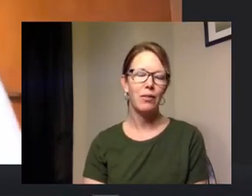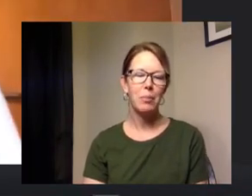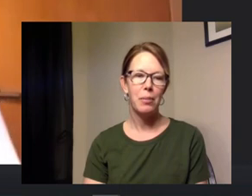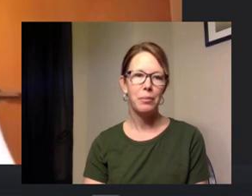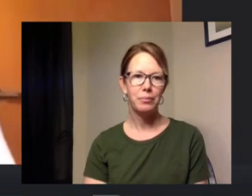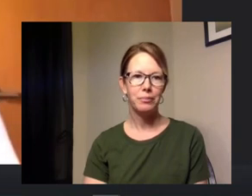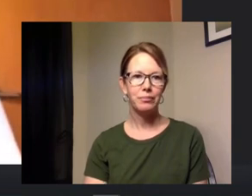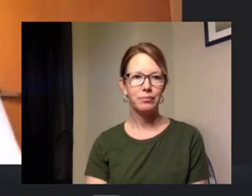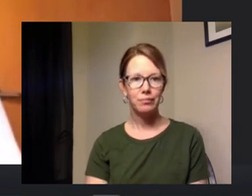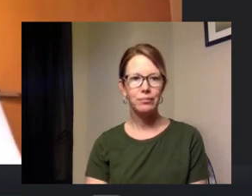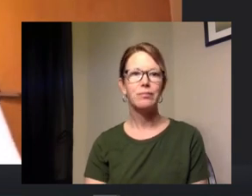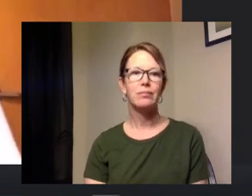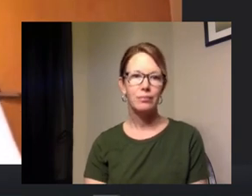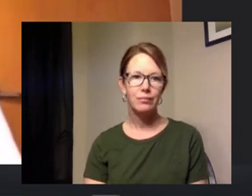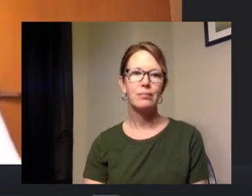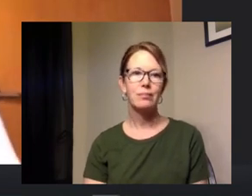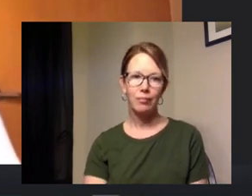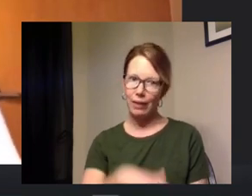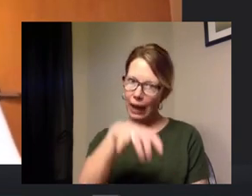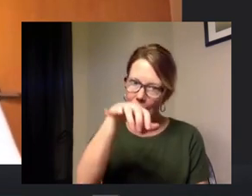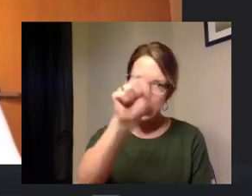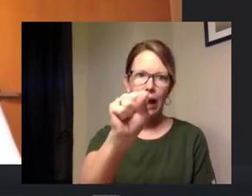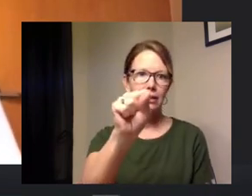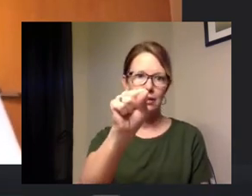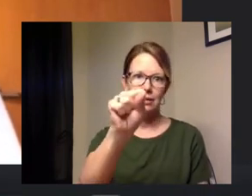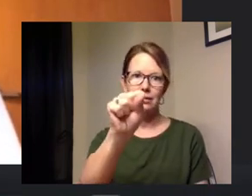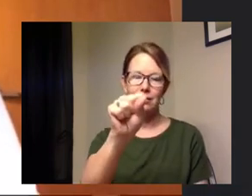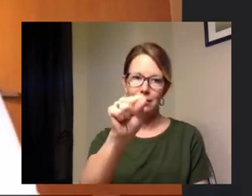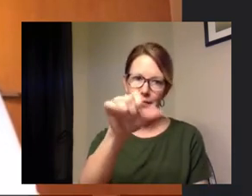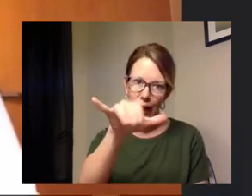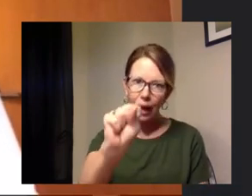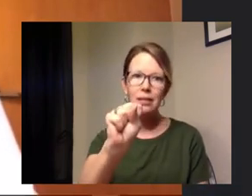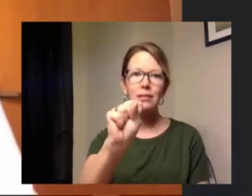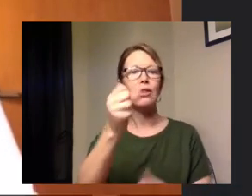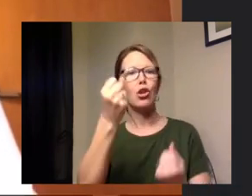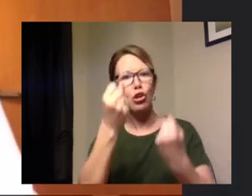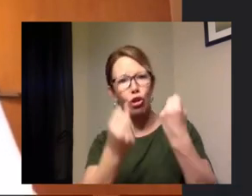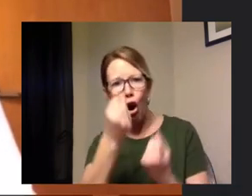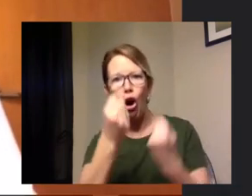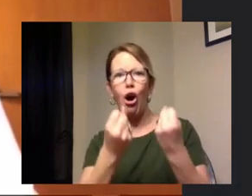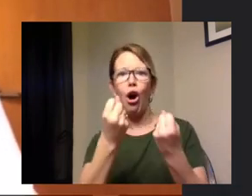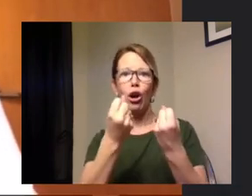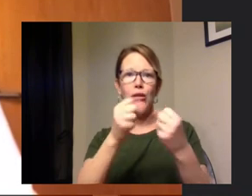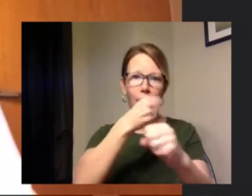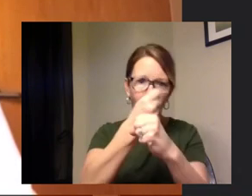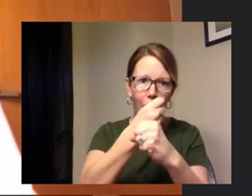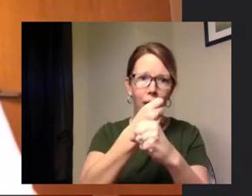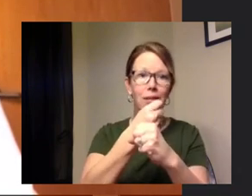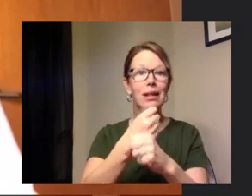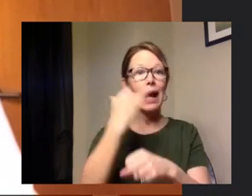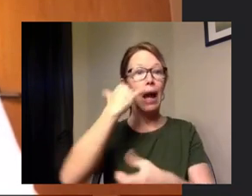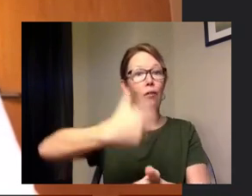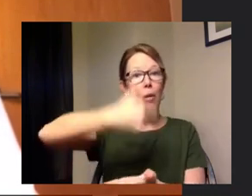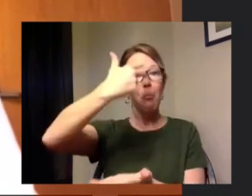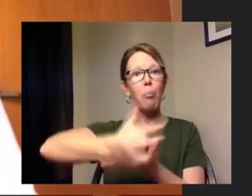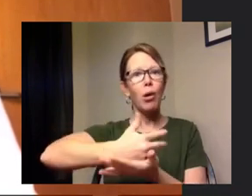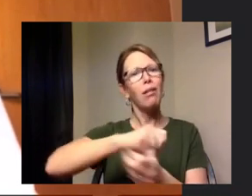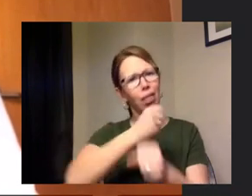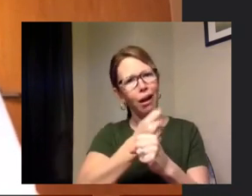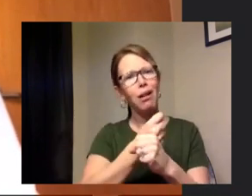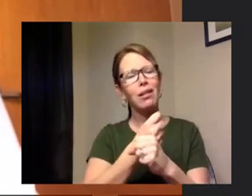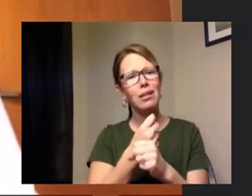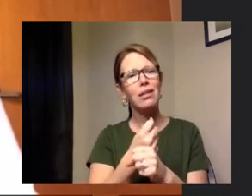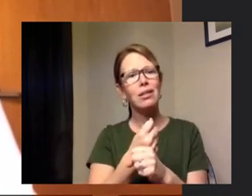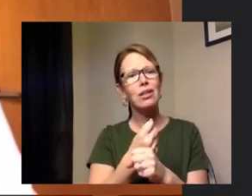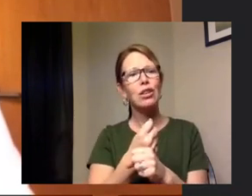that's a resounding yes um lock your car doors if it's parked um try to keep